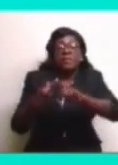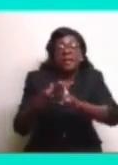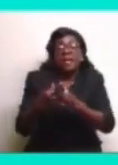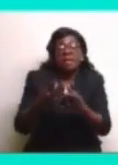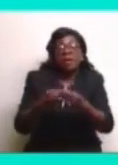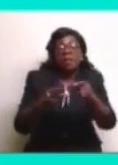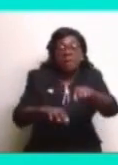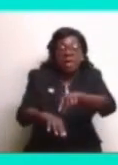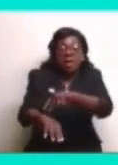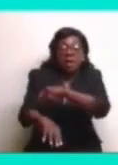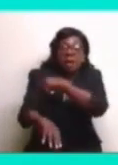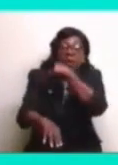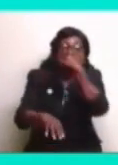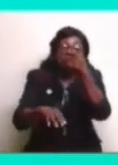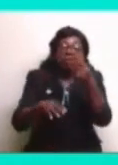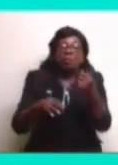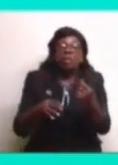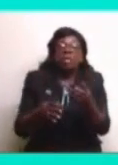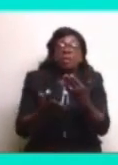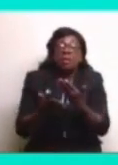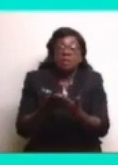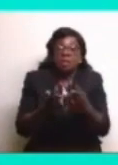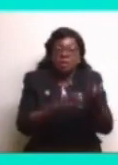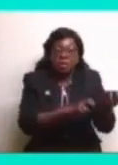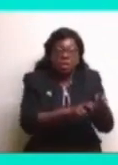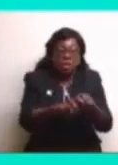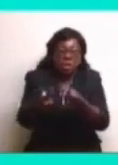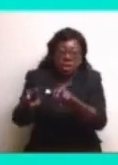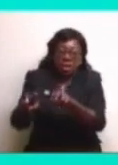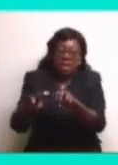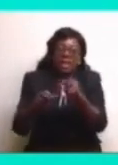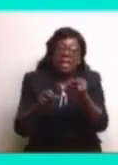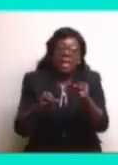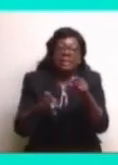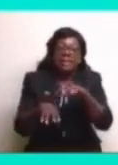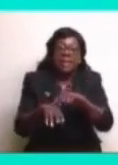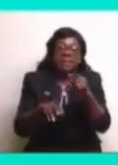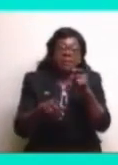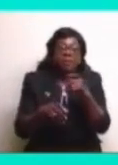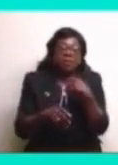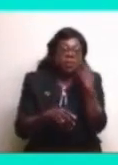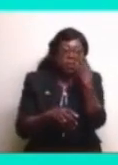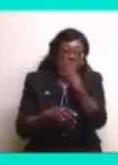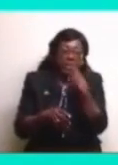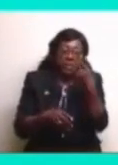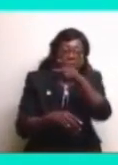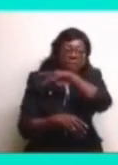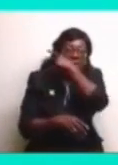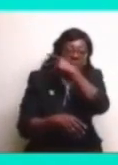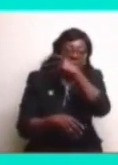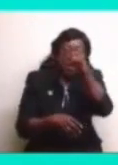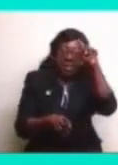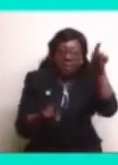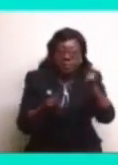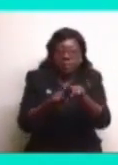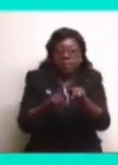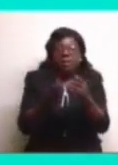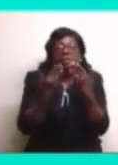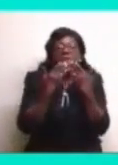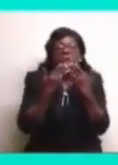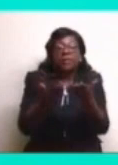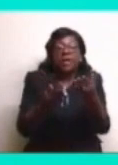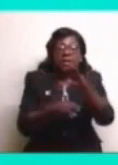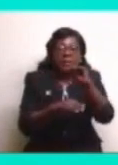of the long and fruitful journey. And I had the occasion to speak to Philip, his brother, to thank them, really,